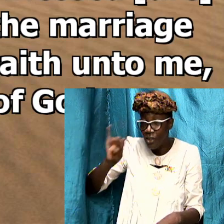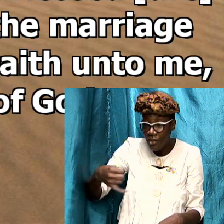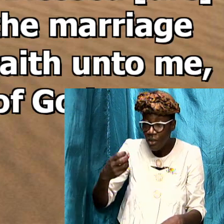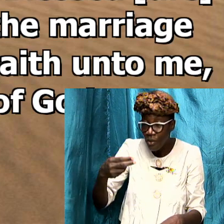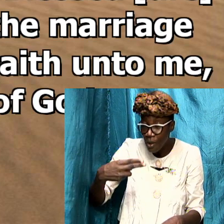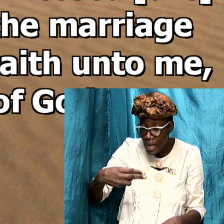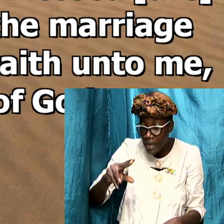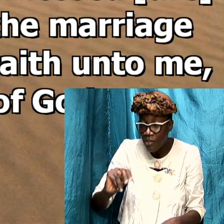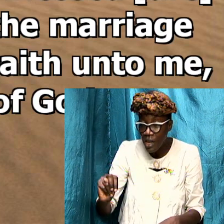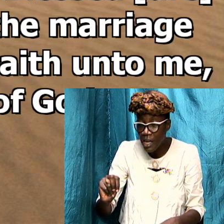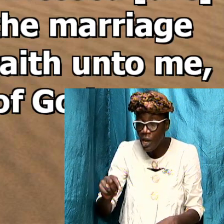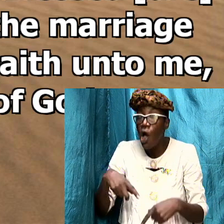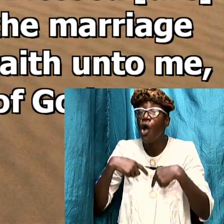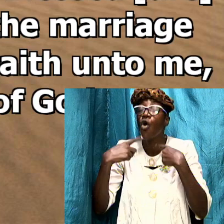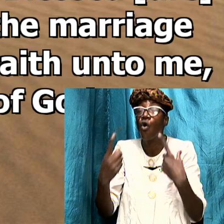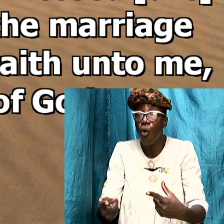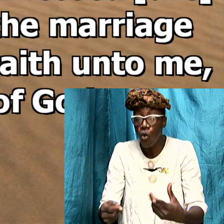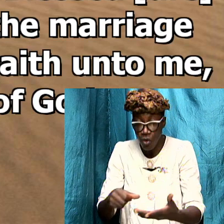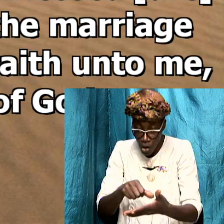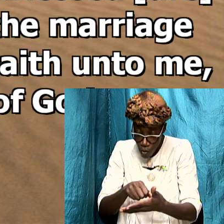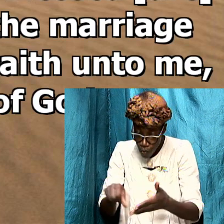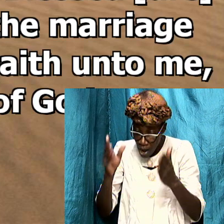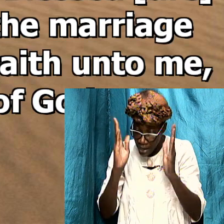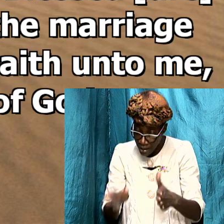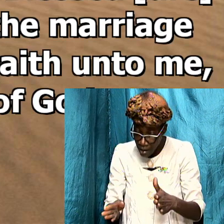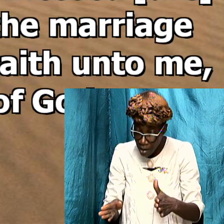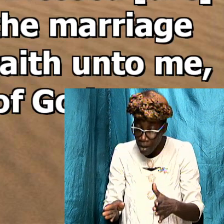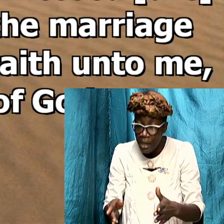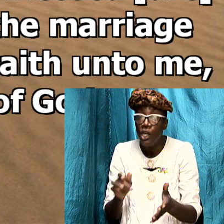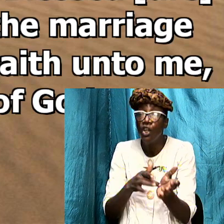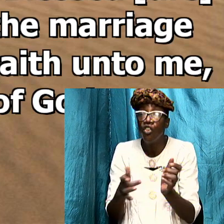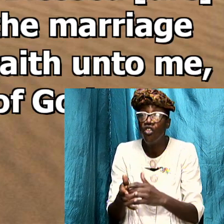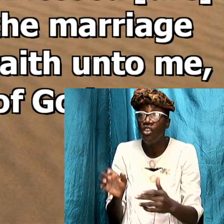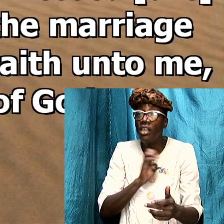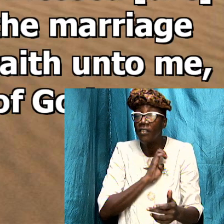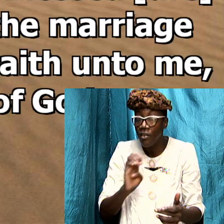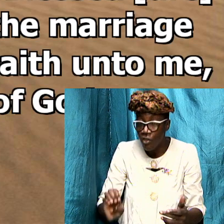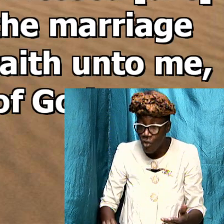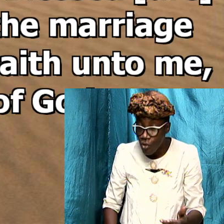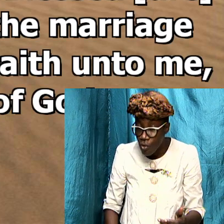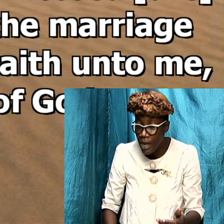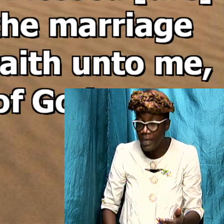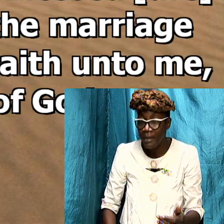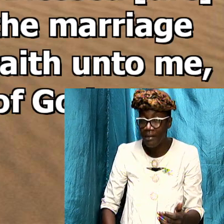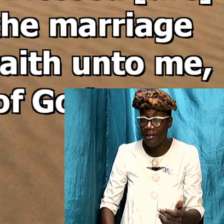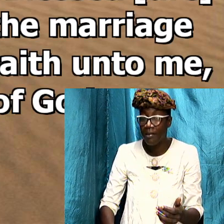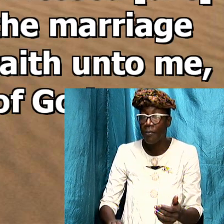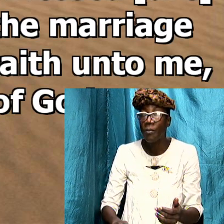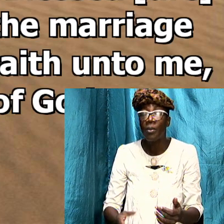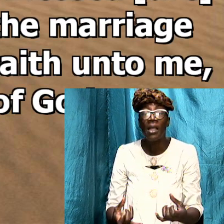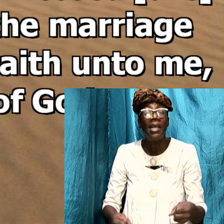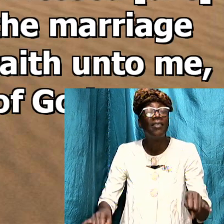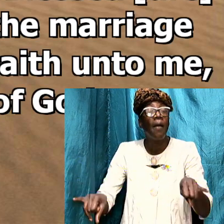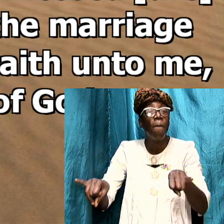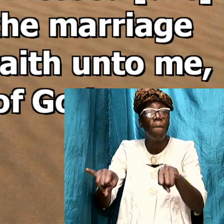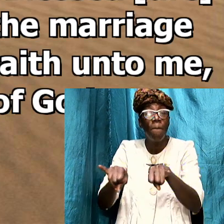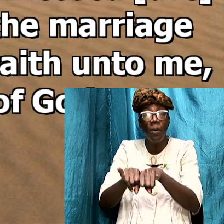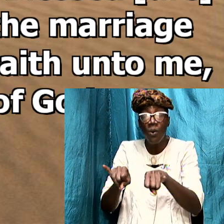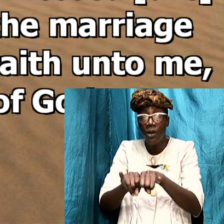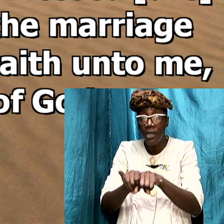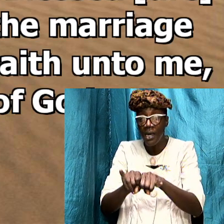author was none other than Jesus Christ and it is important and we maintain that from